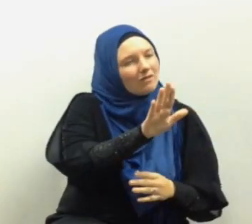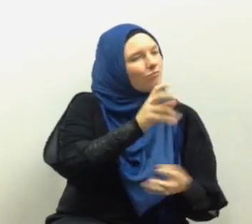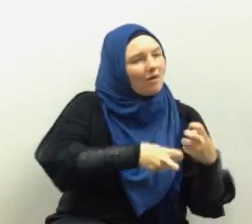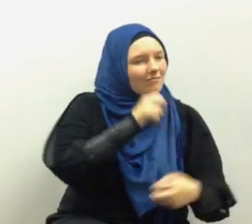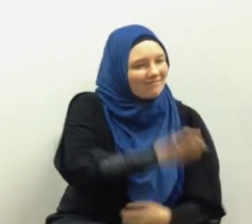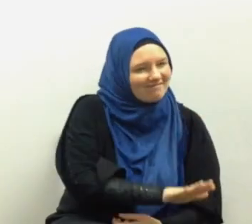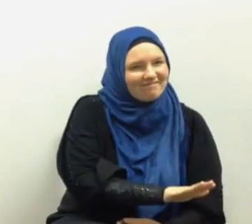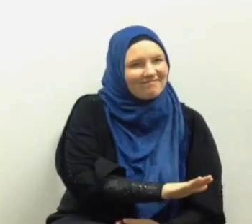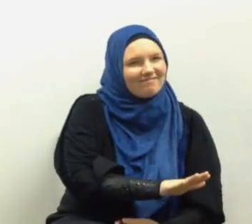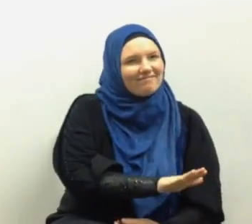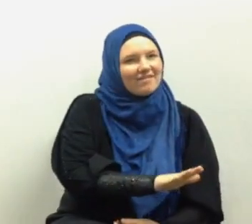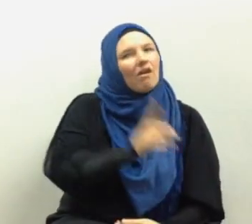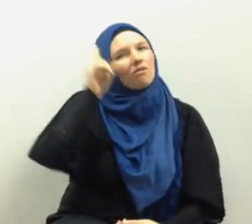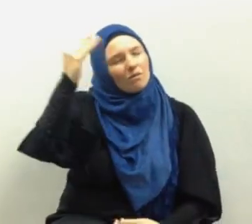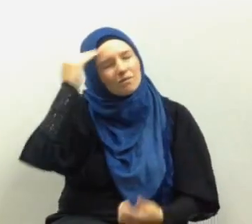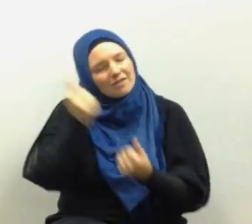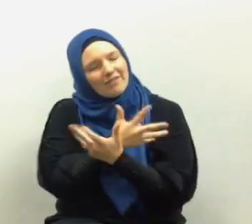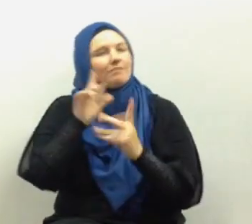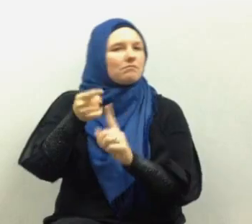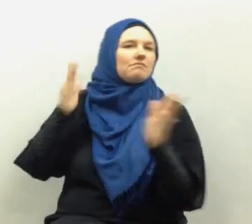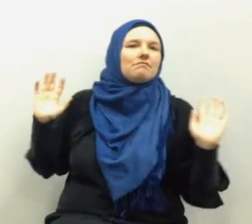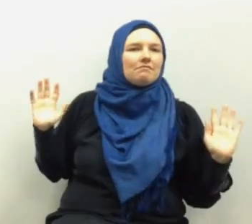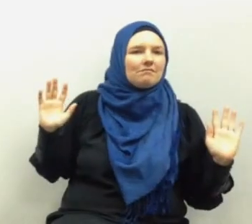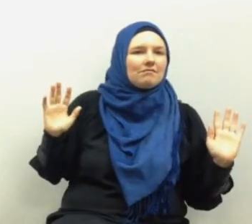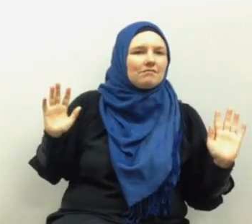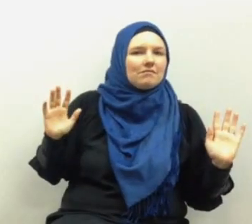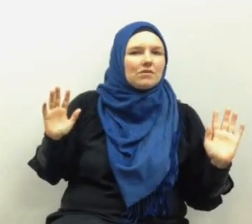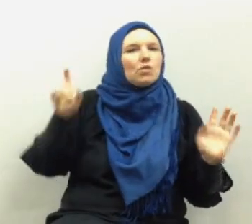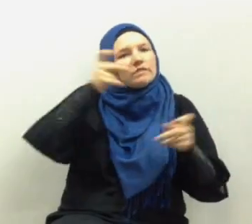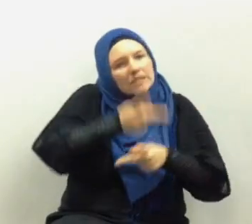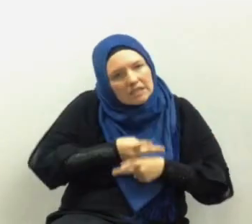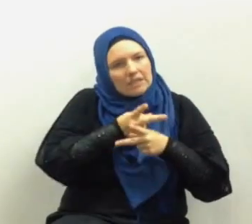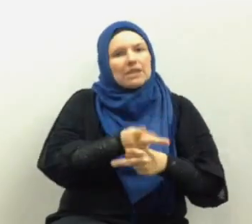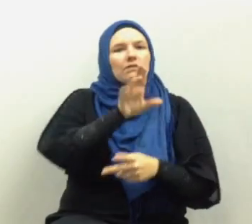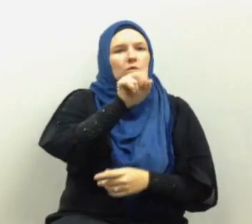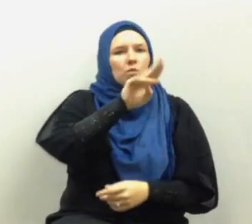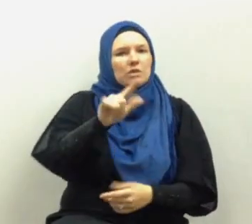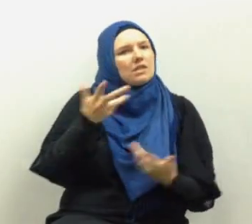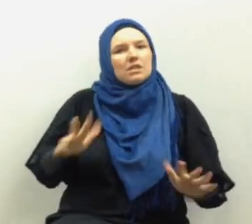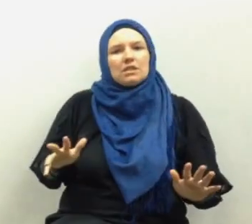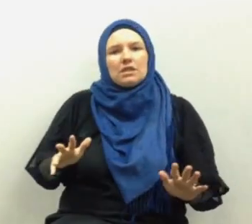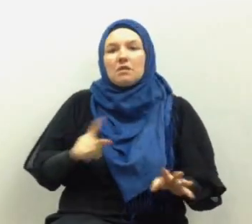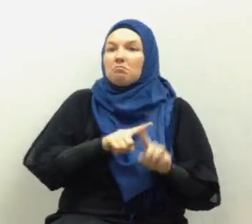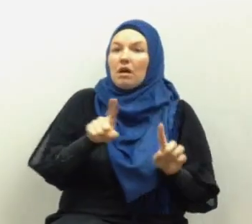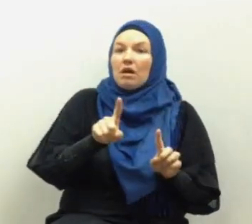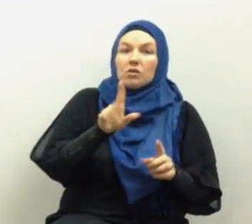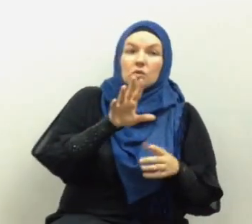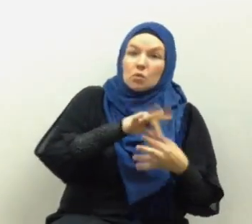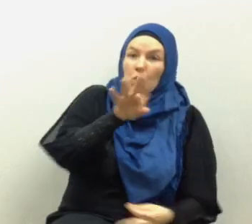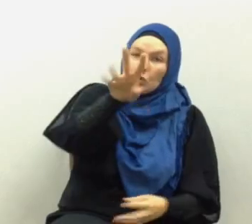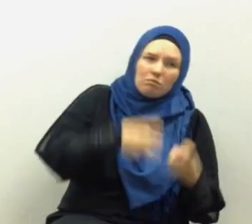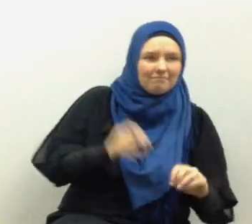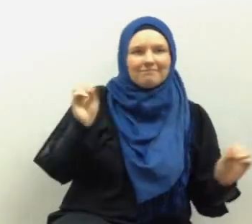but it is under our care we have to care for it we have to feed it we have to